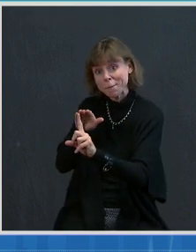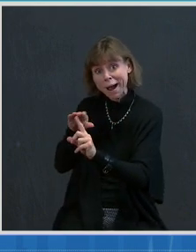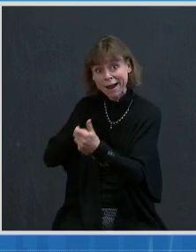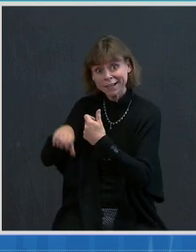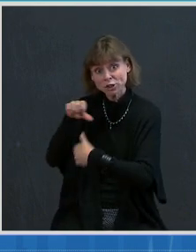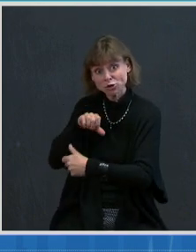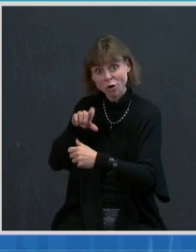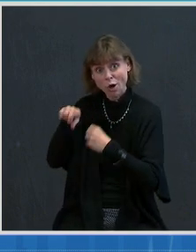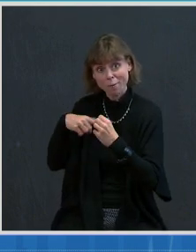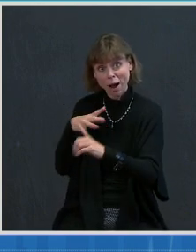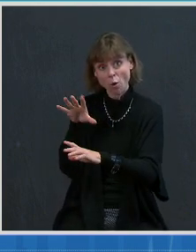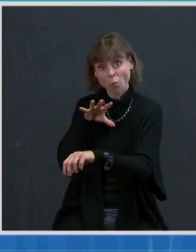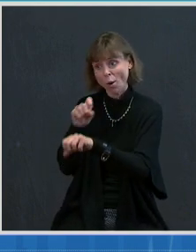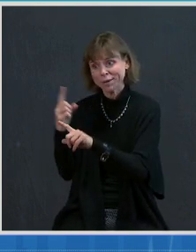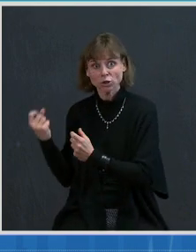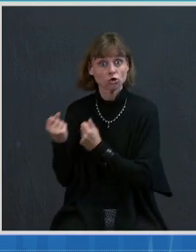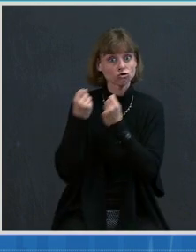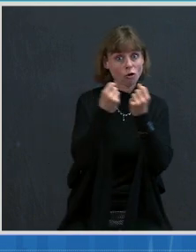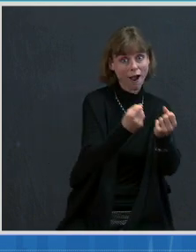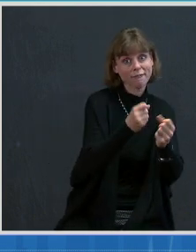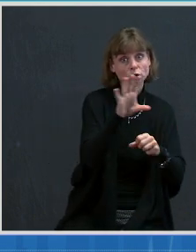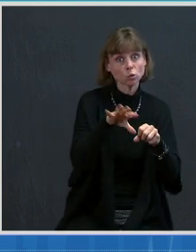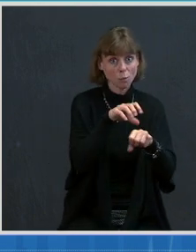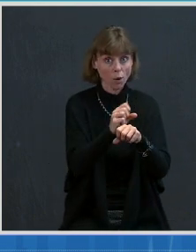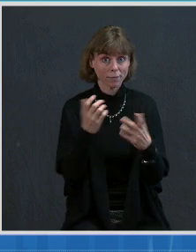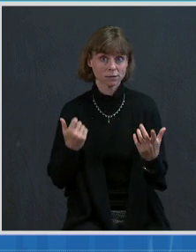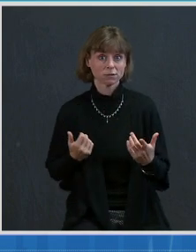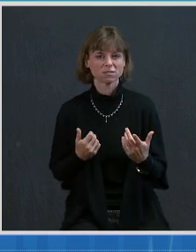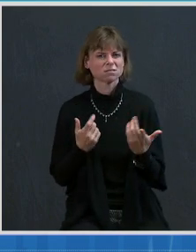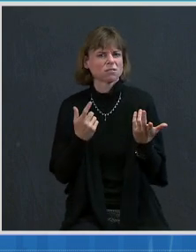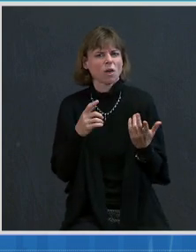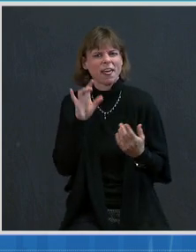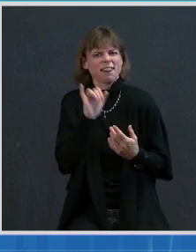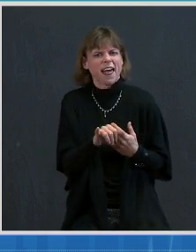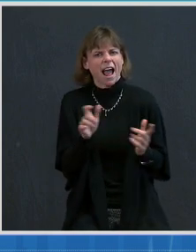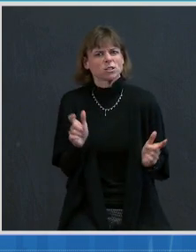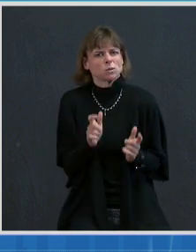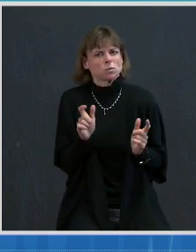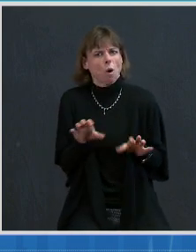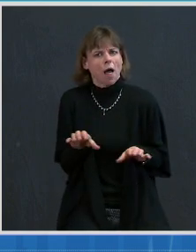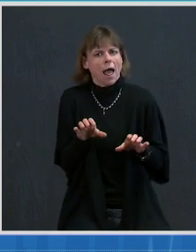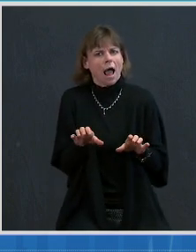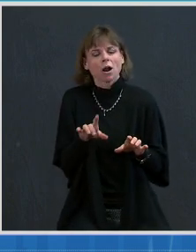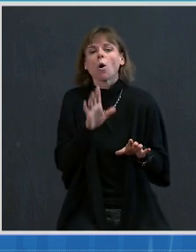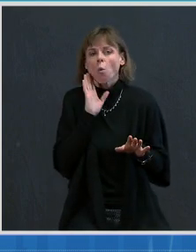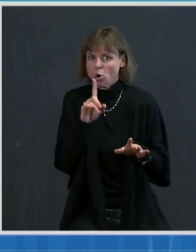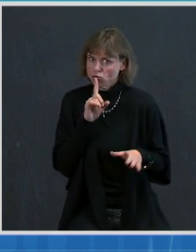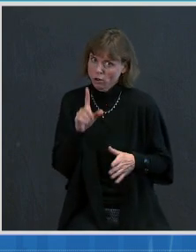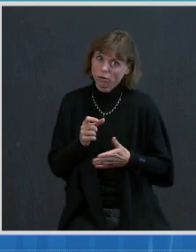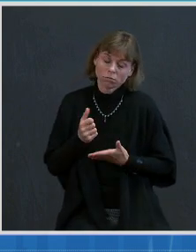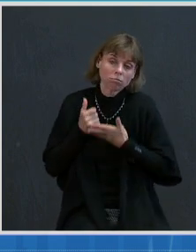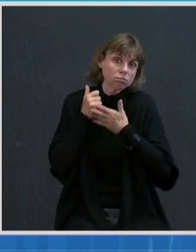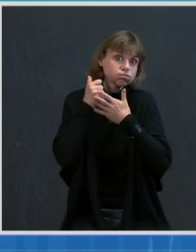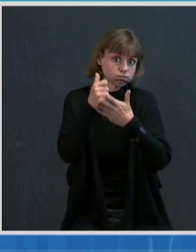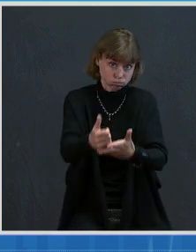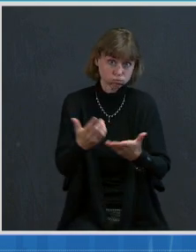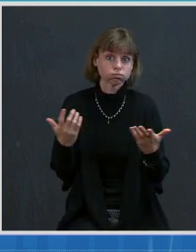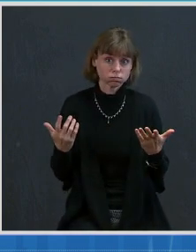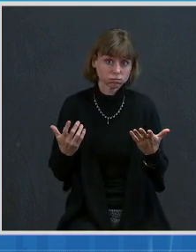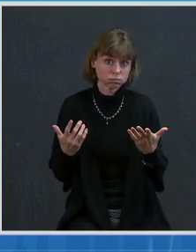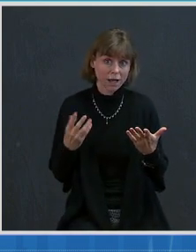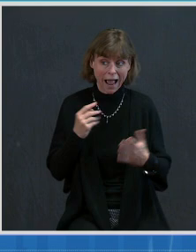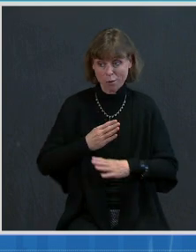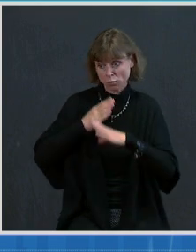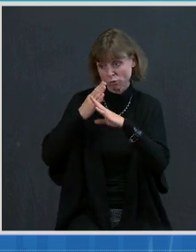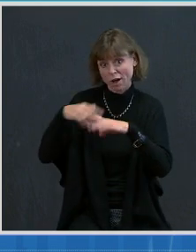and driving or accompanying them to their appointments. These small acts will go a long way toward protecting health and helping to end the pandemic.